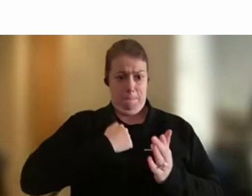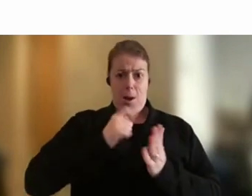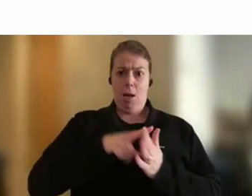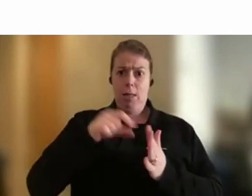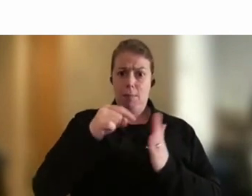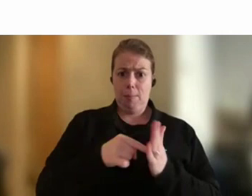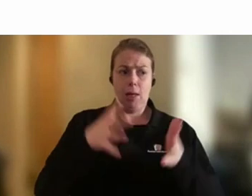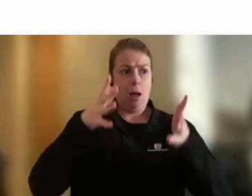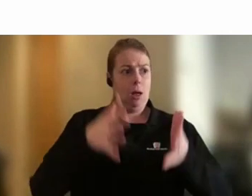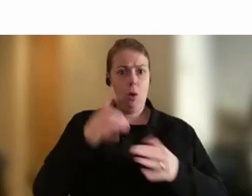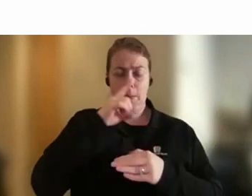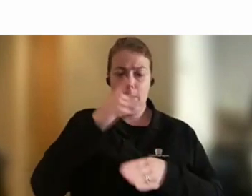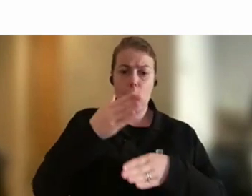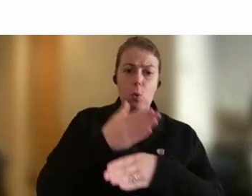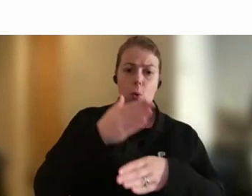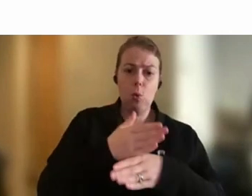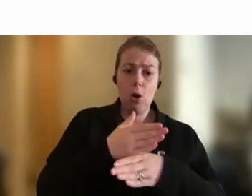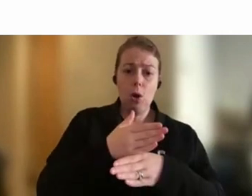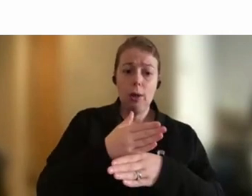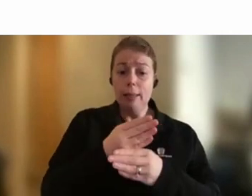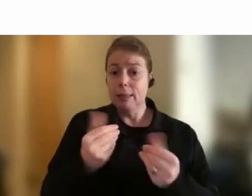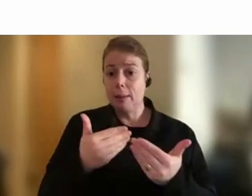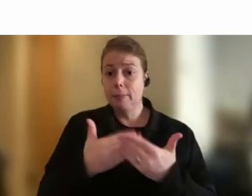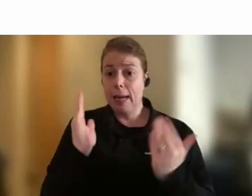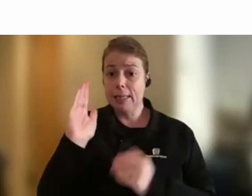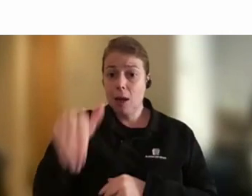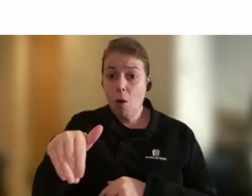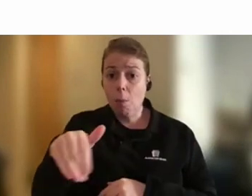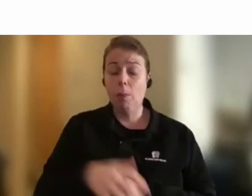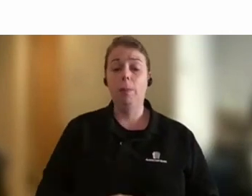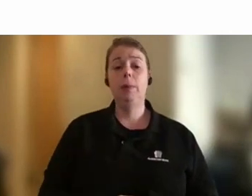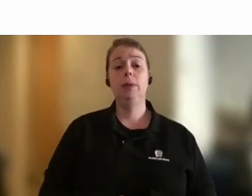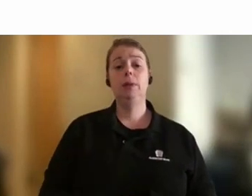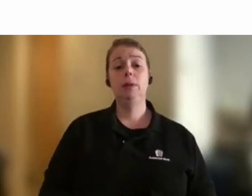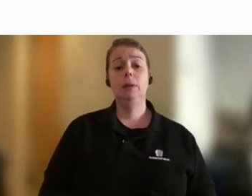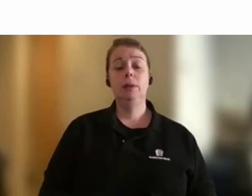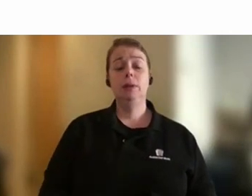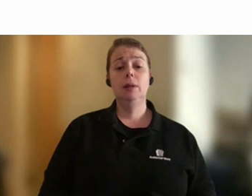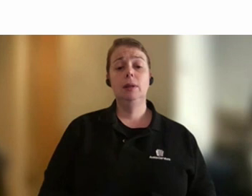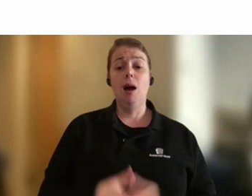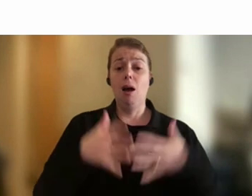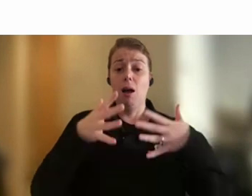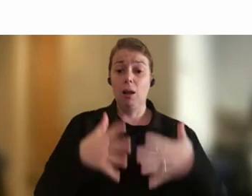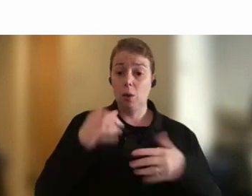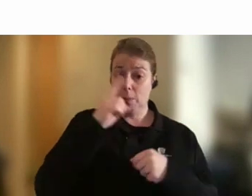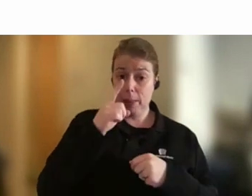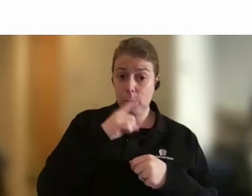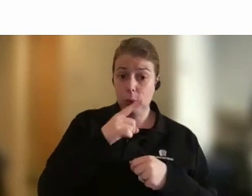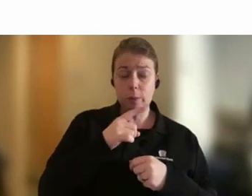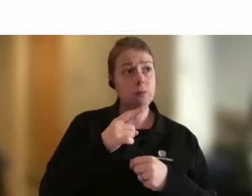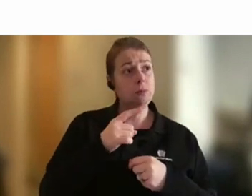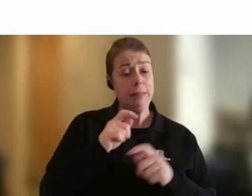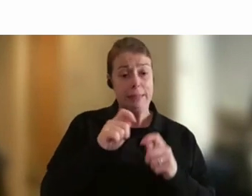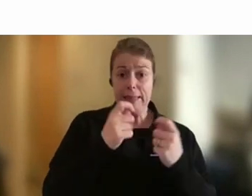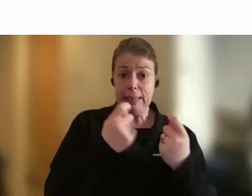number of people who are working some days at home. We have a significant number of people whose teams